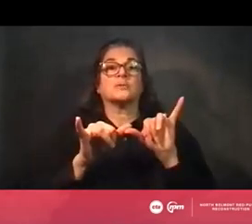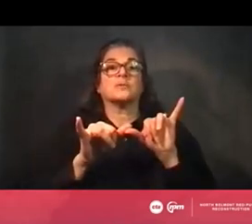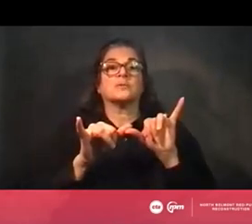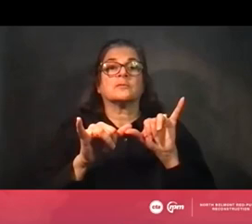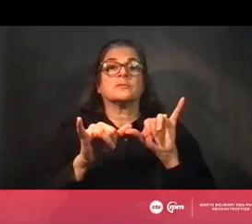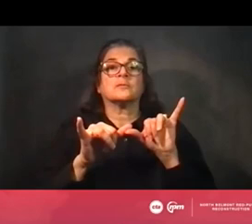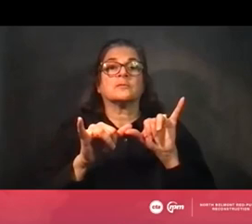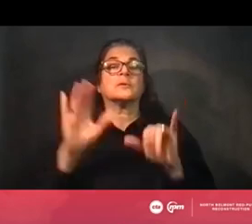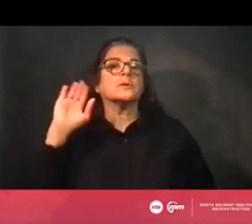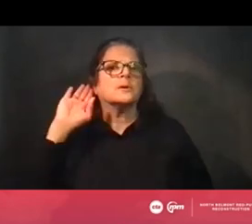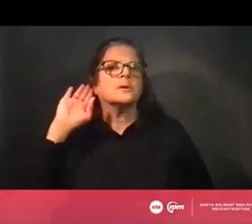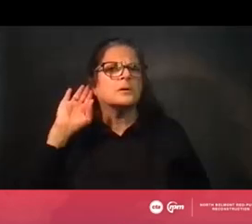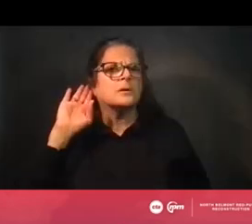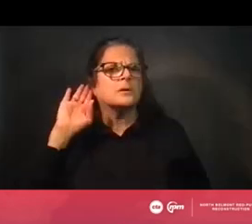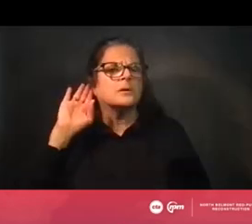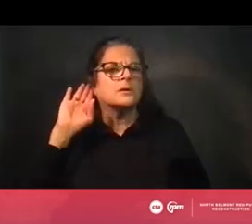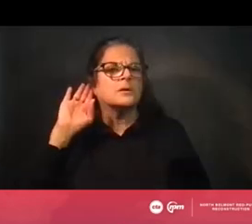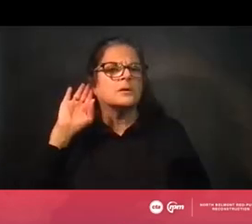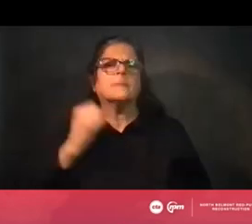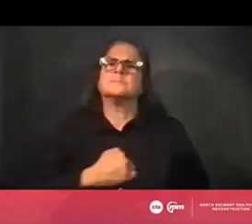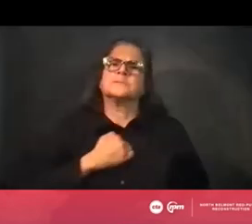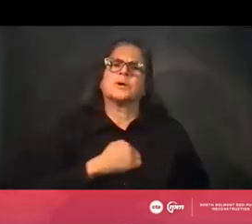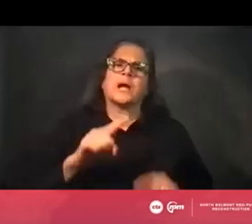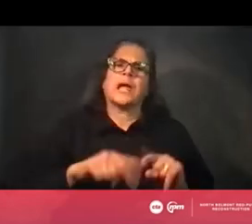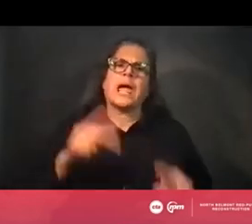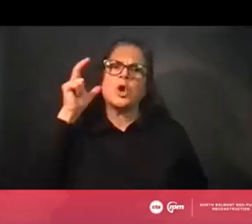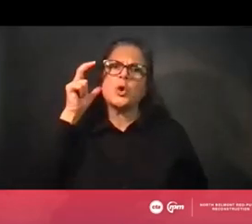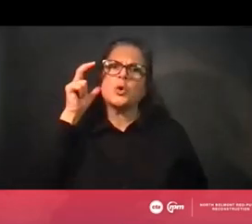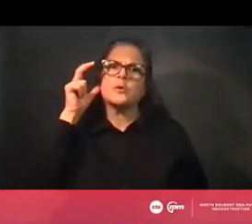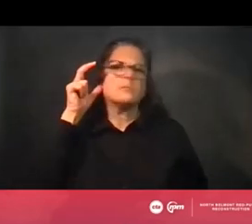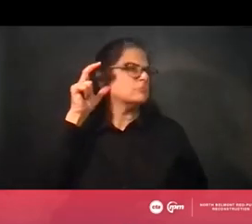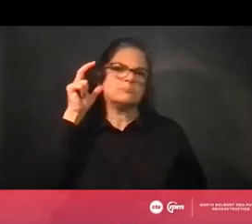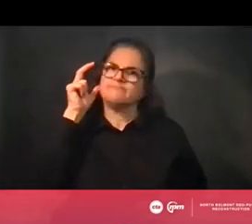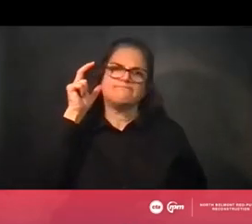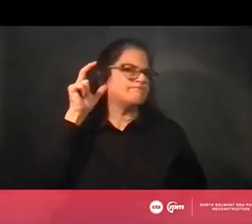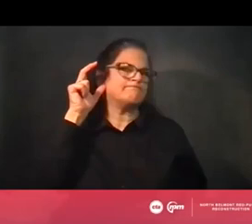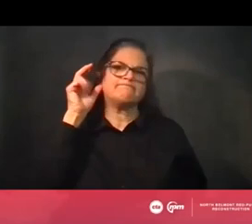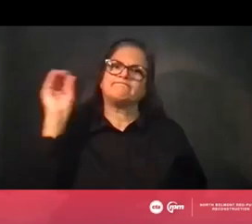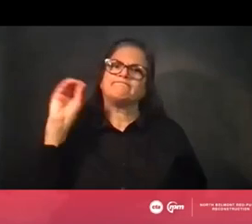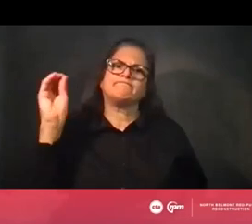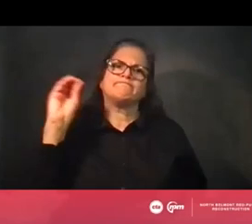Oh, Chester, I'm not hearing you. Are people hearing him? No.